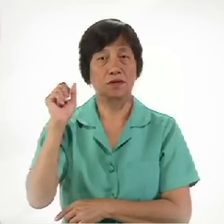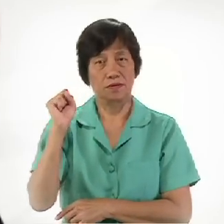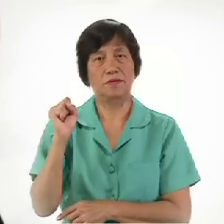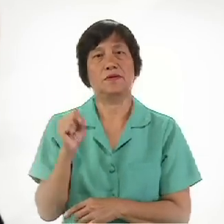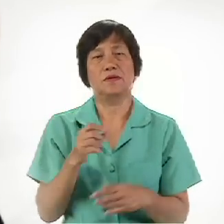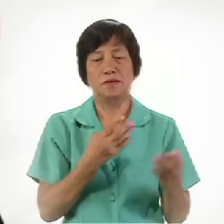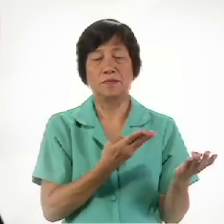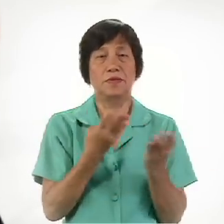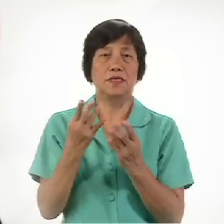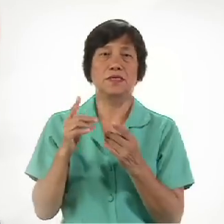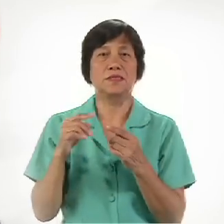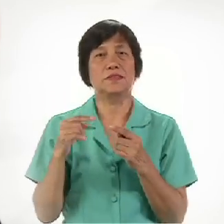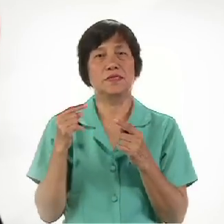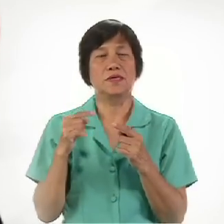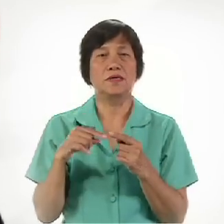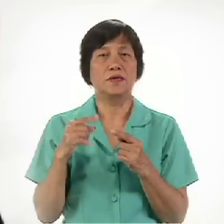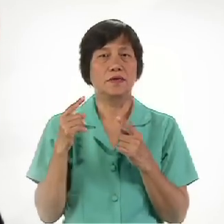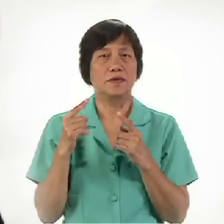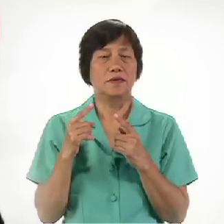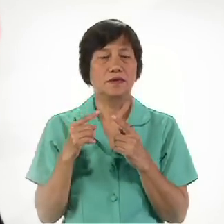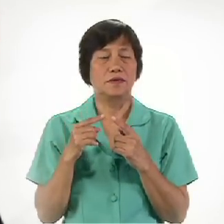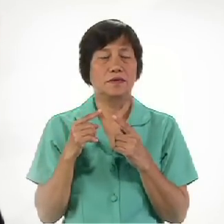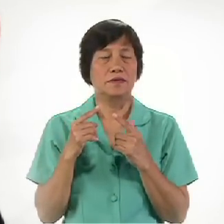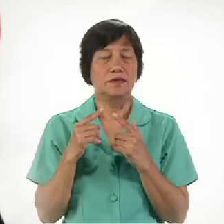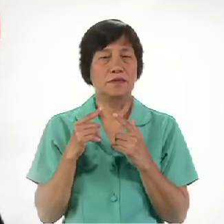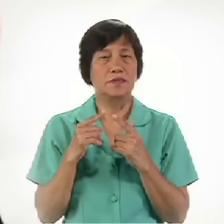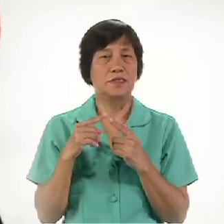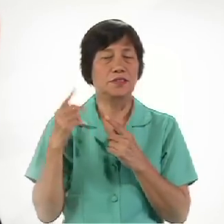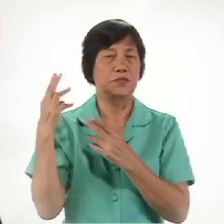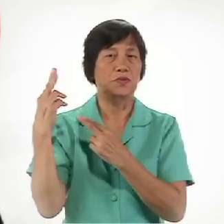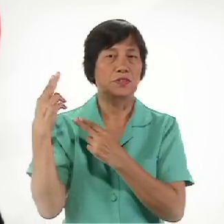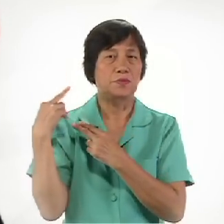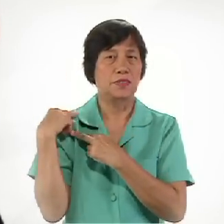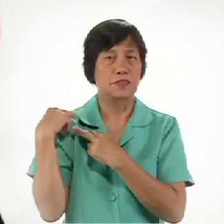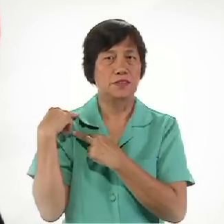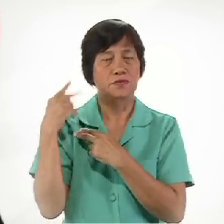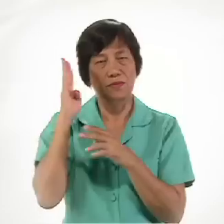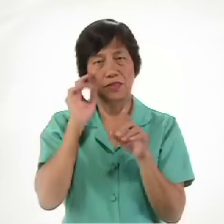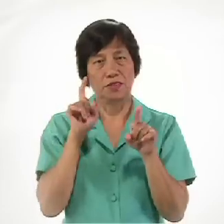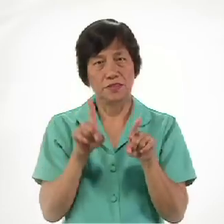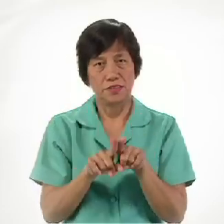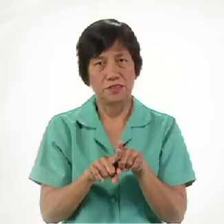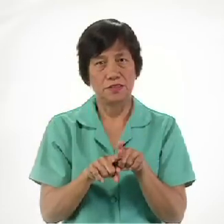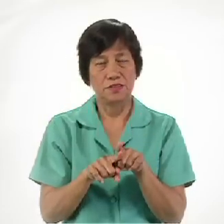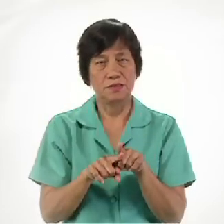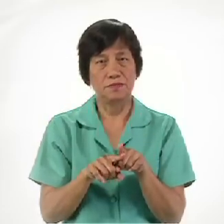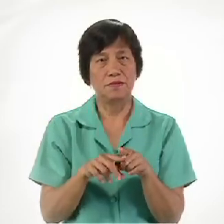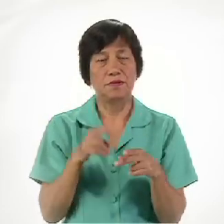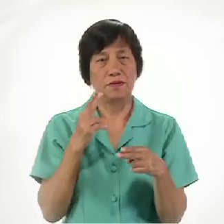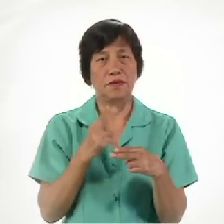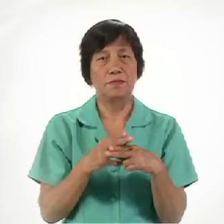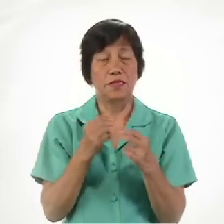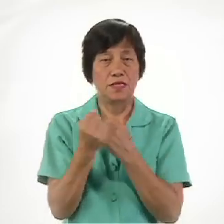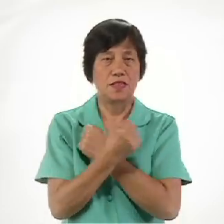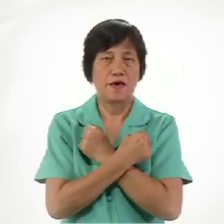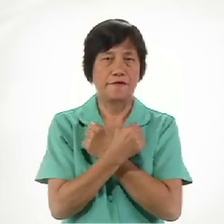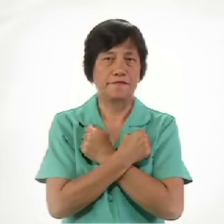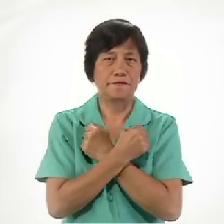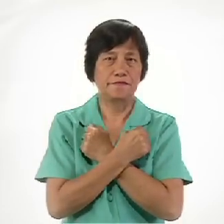responsibility For brothers or sisters Plainly Love The fulfillment Of the law